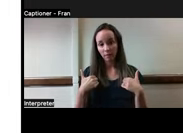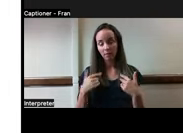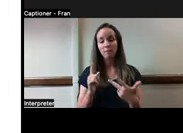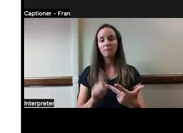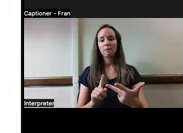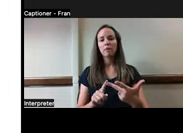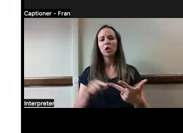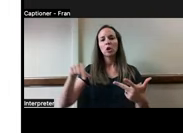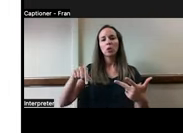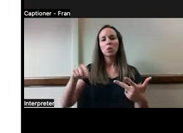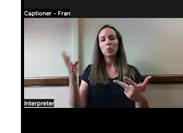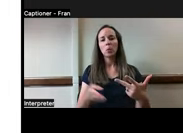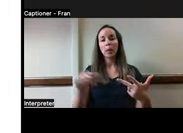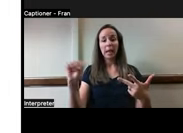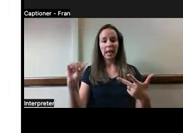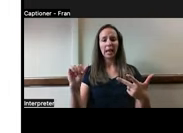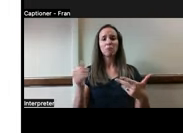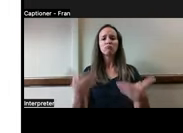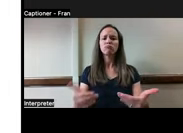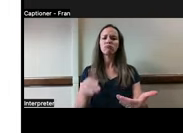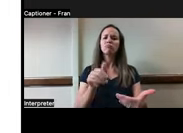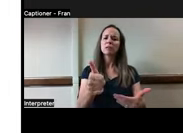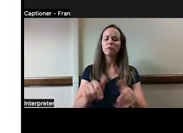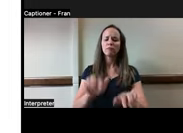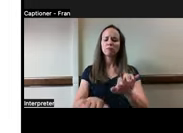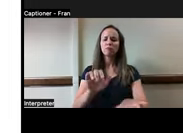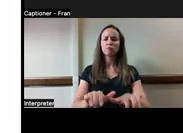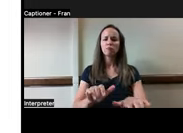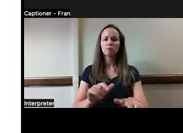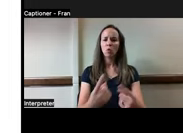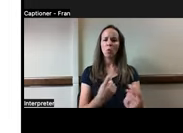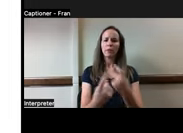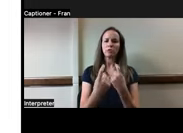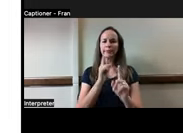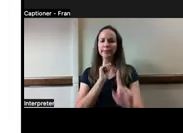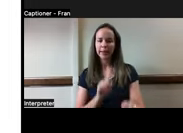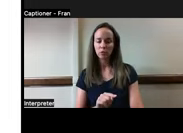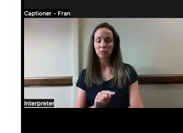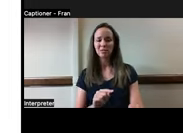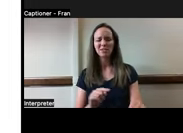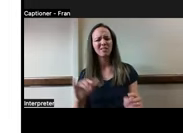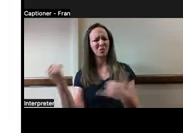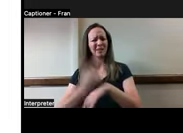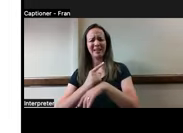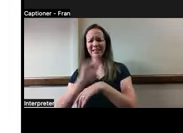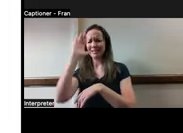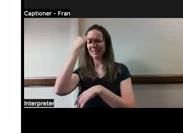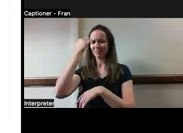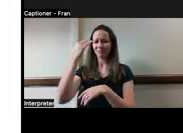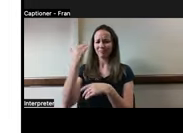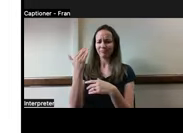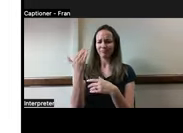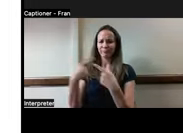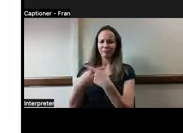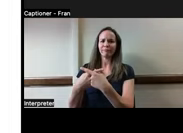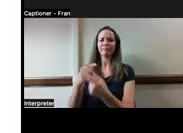the Q&A for questions. Our chat is apparently not functioning today, so I will continue to work on that from